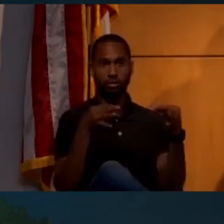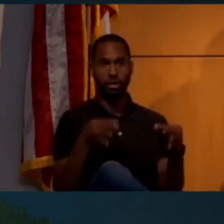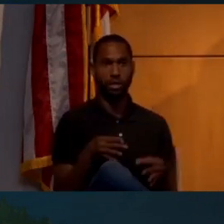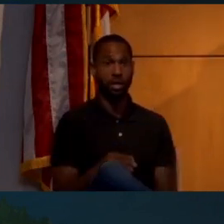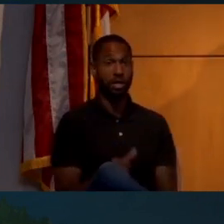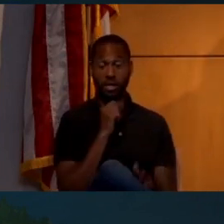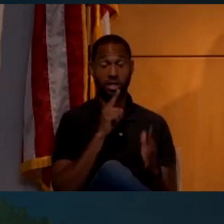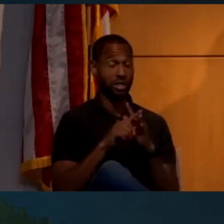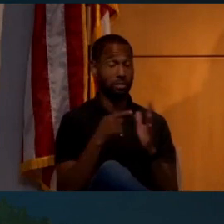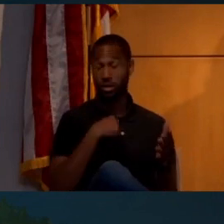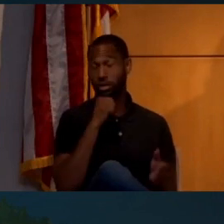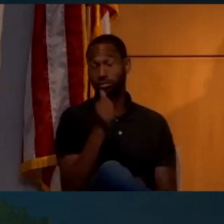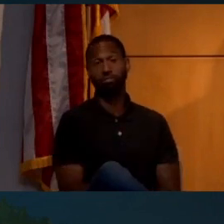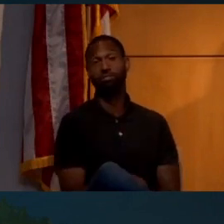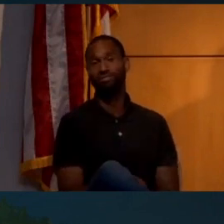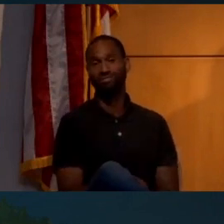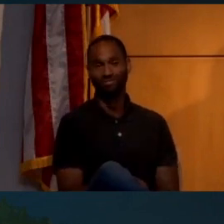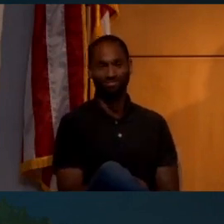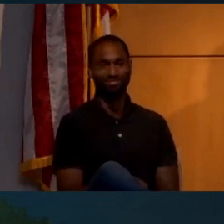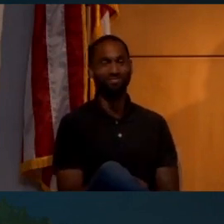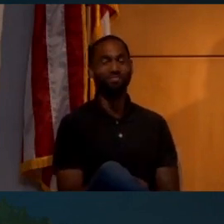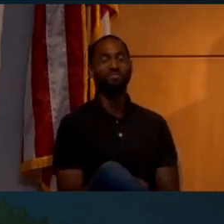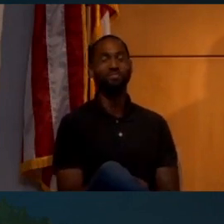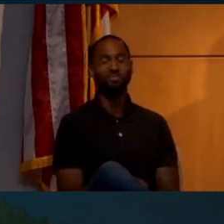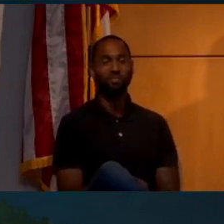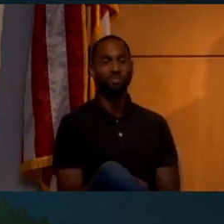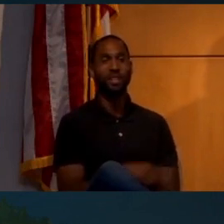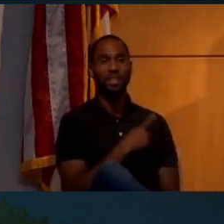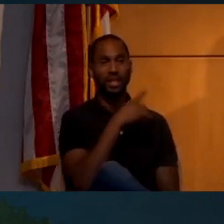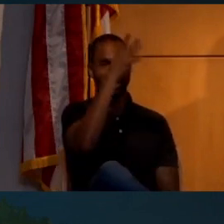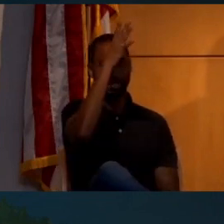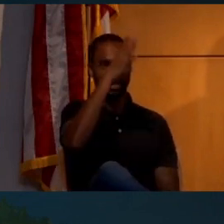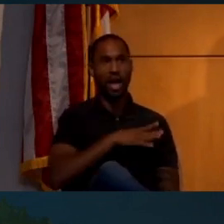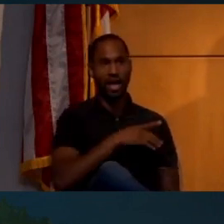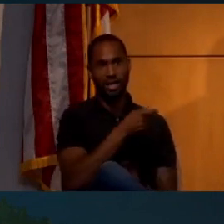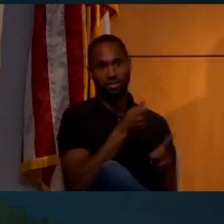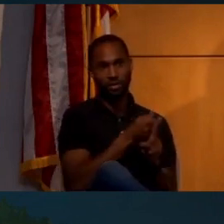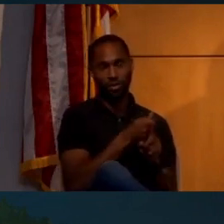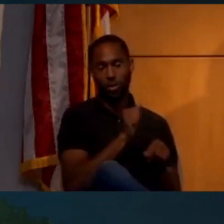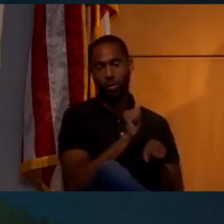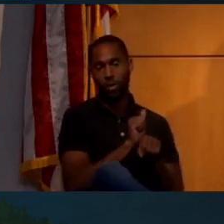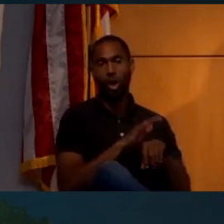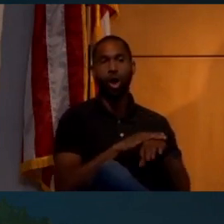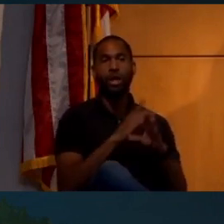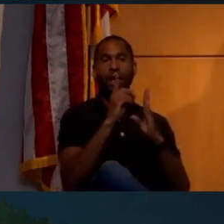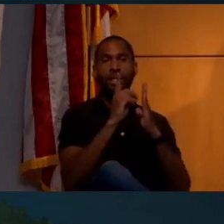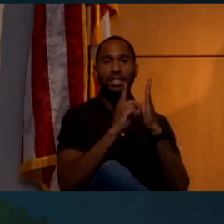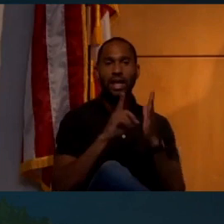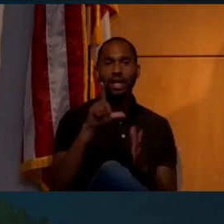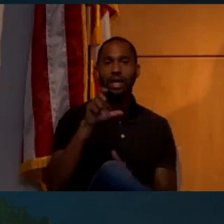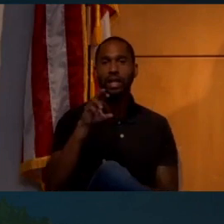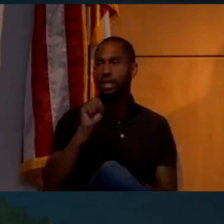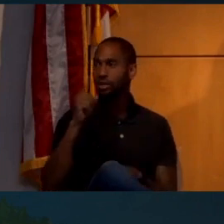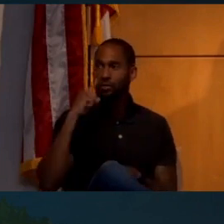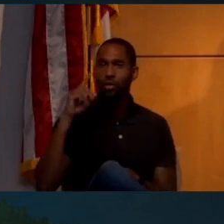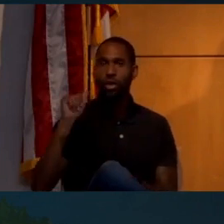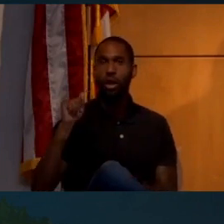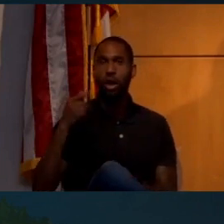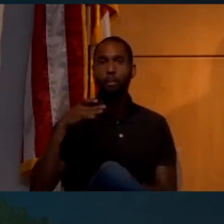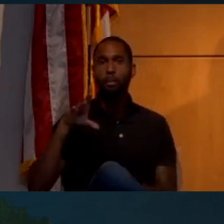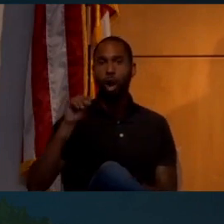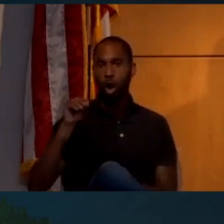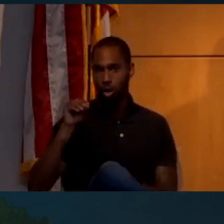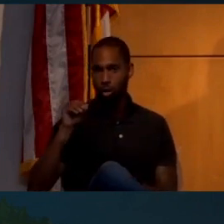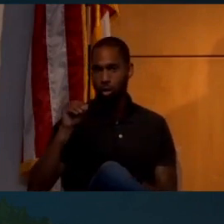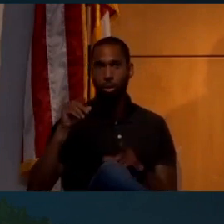Doesn't escape me. Why? This was the gentleman who worked on designing lenses that were used for the Apollo missions. He's,